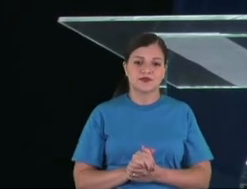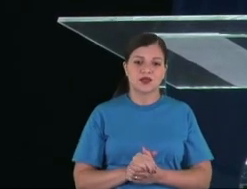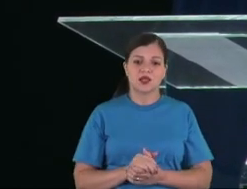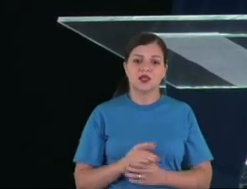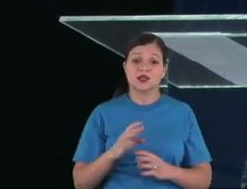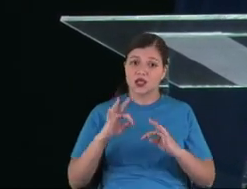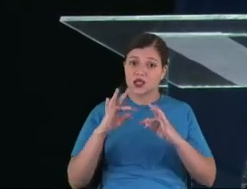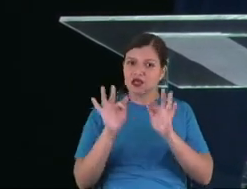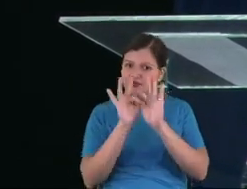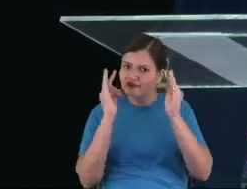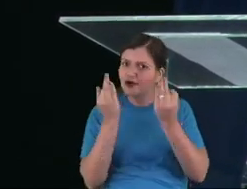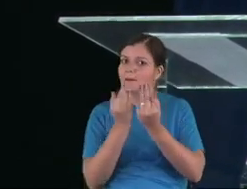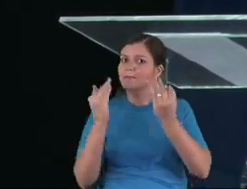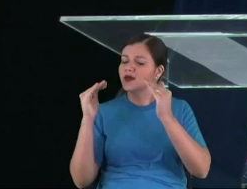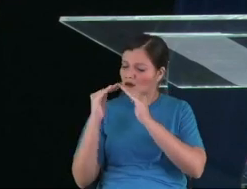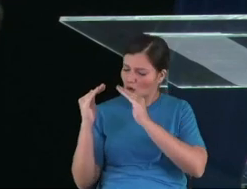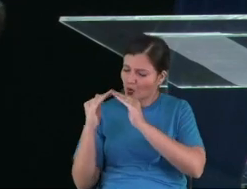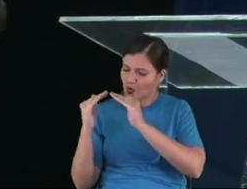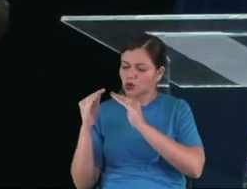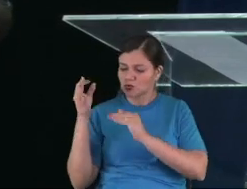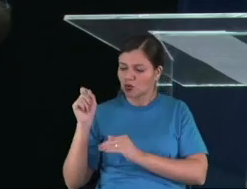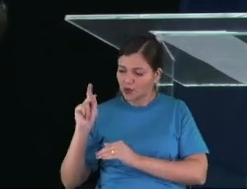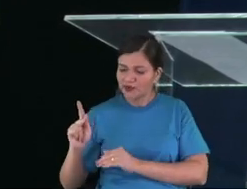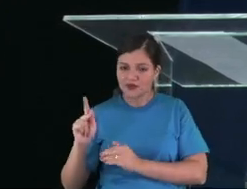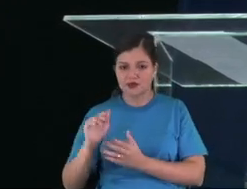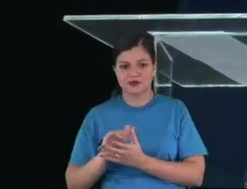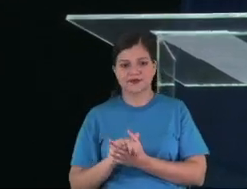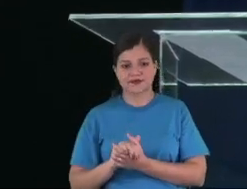So, we agree with that, we agree with that.